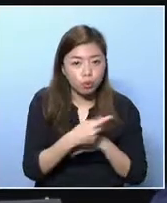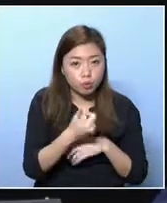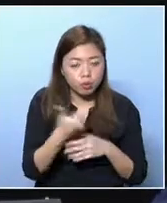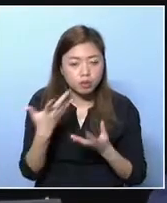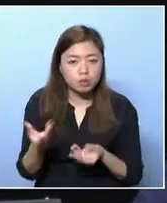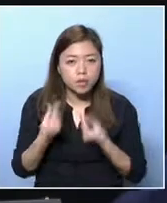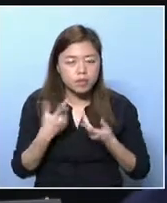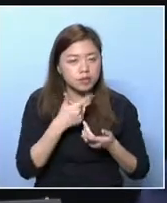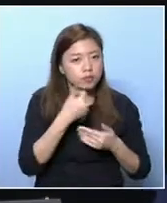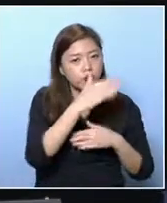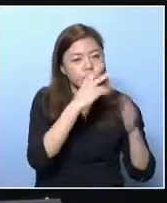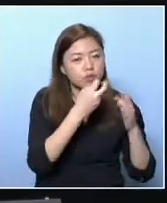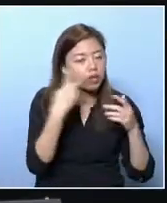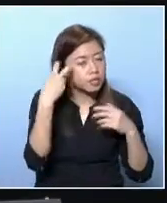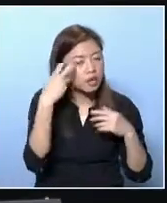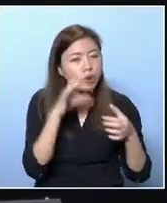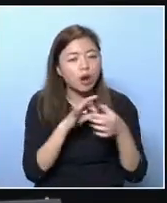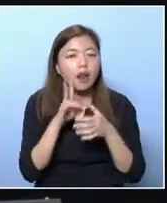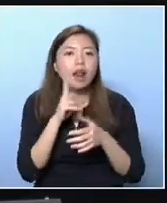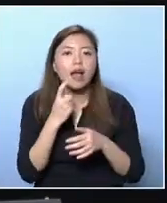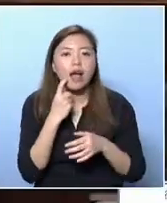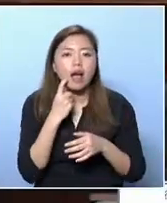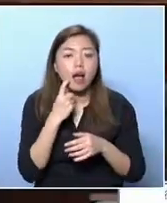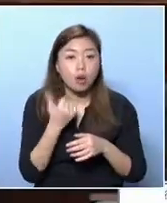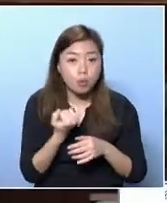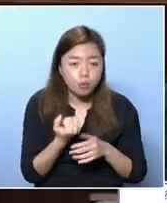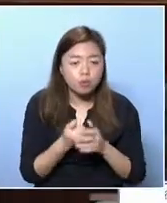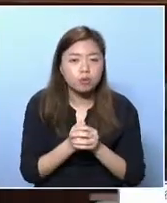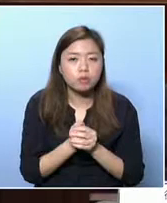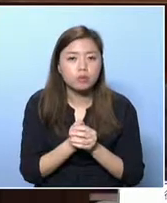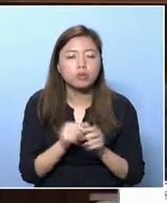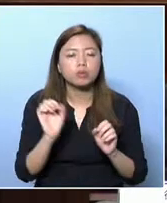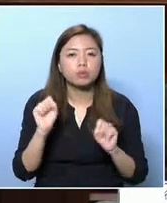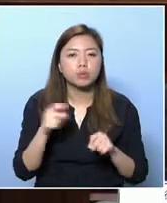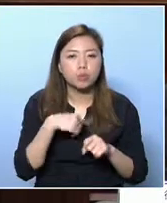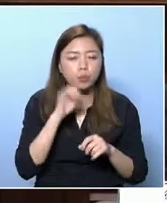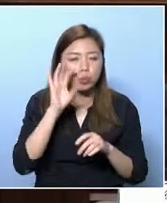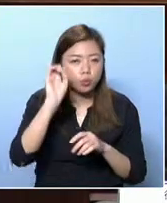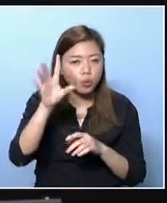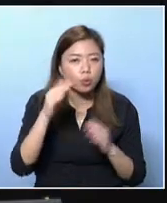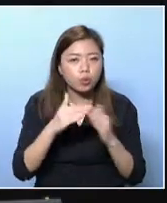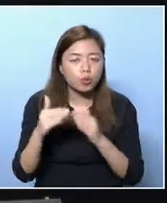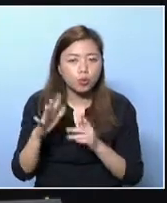the poor children. Can you study that? For instance, concerning dental services.